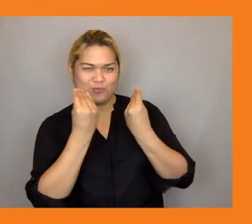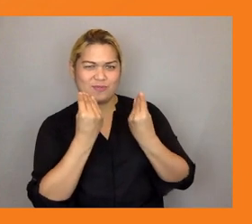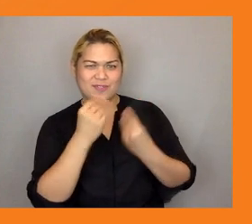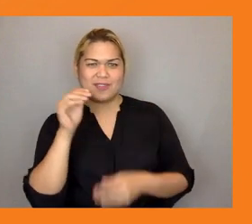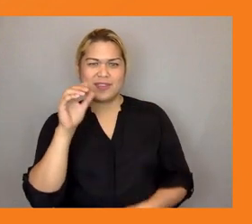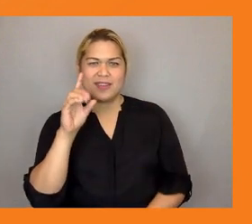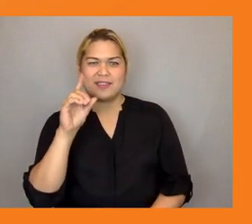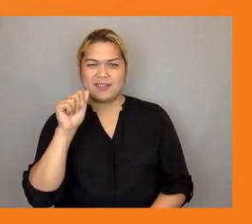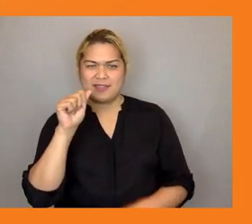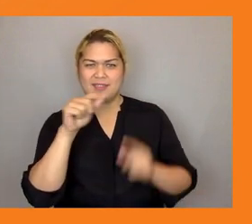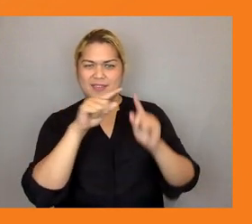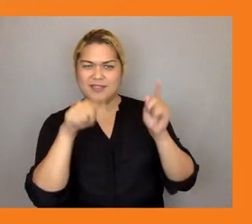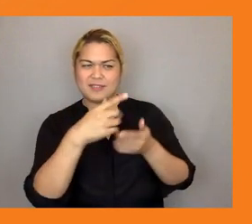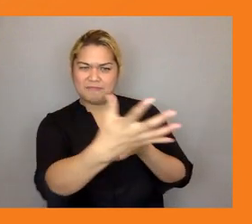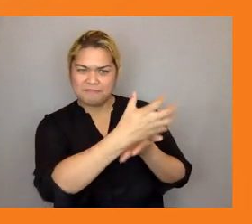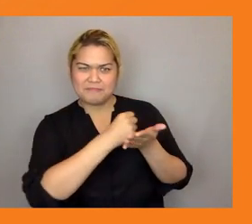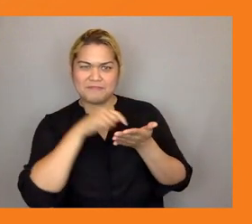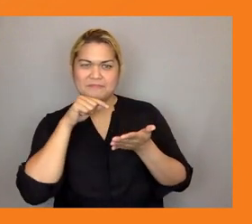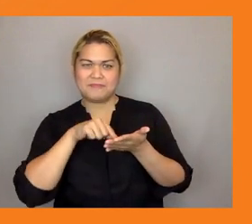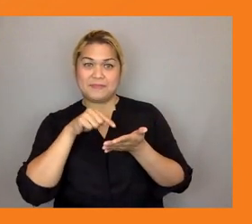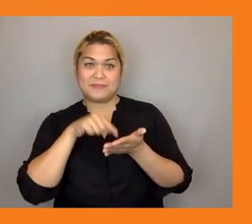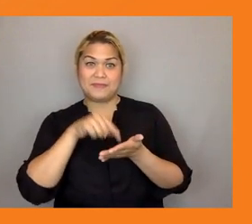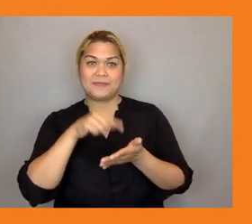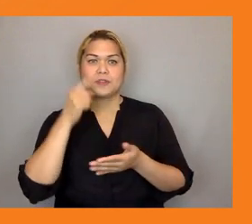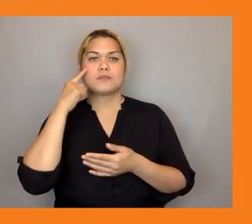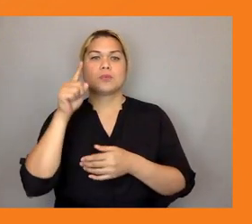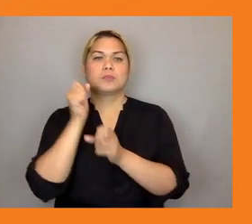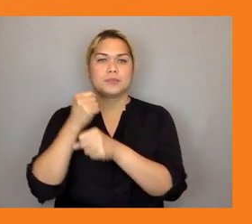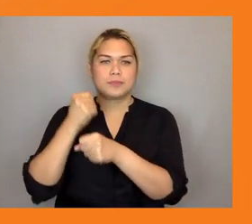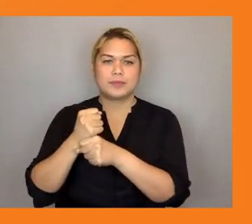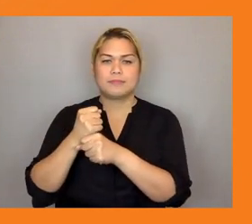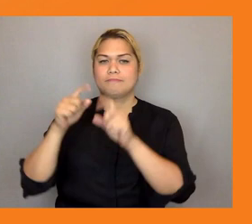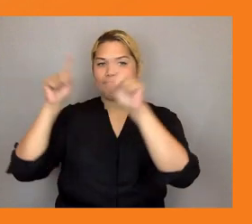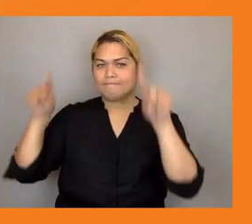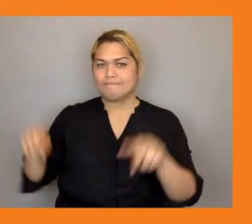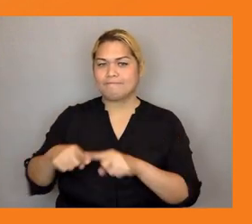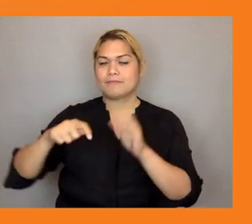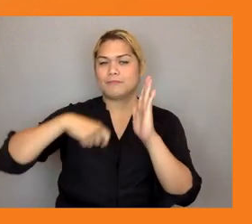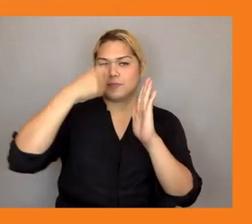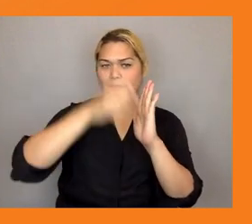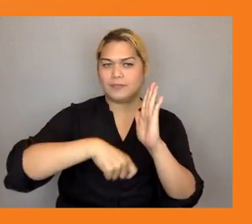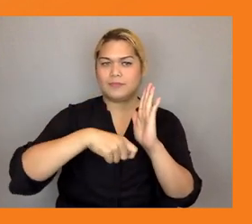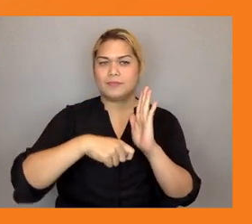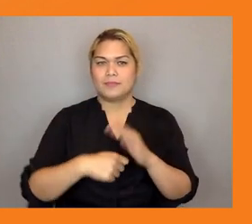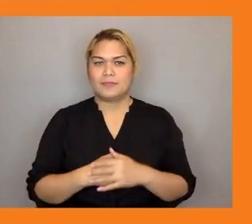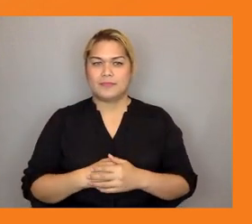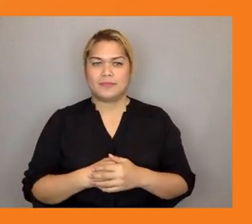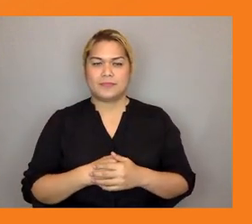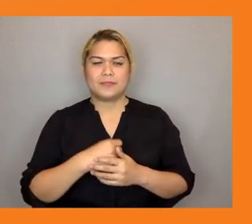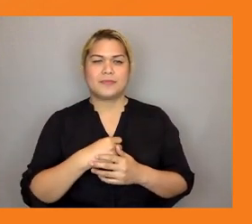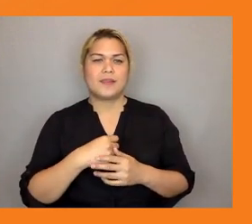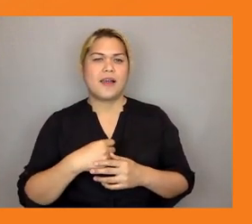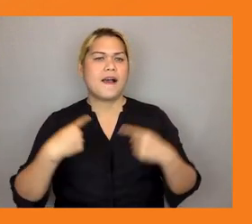educational curriculums and speaking of education since we have a little bit more time i'll pass on to iris for one last